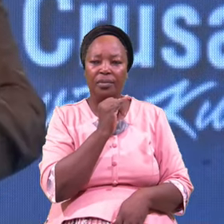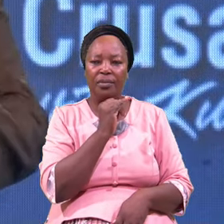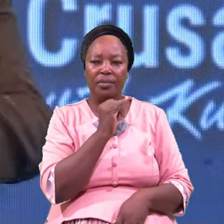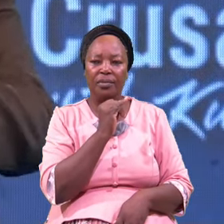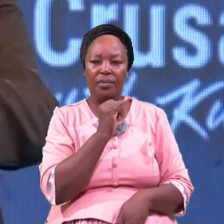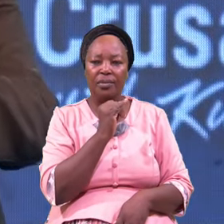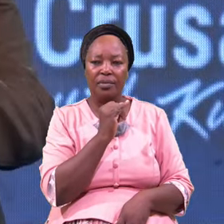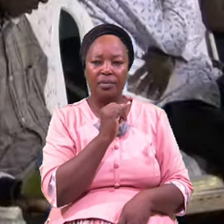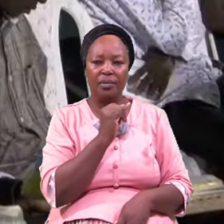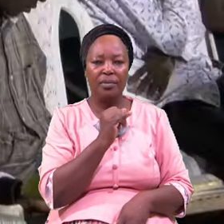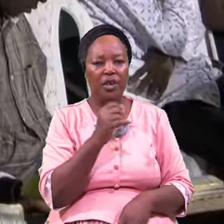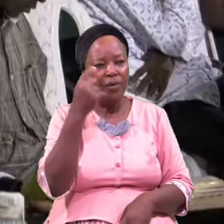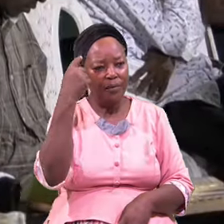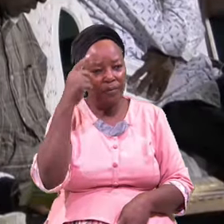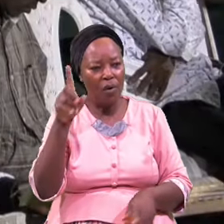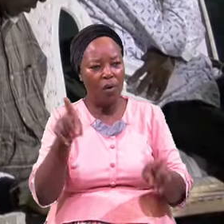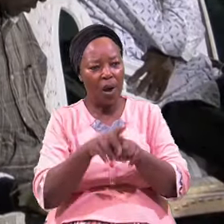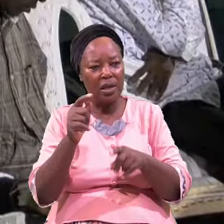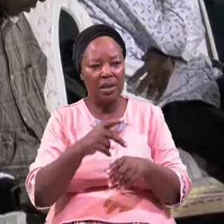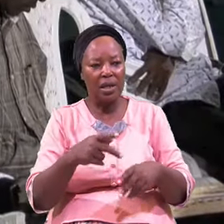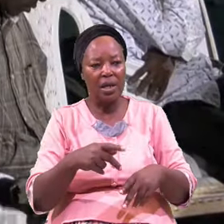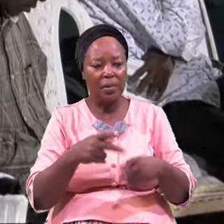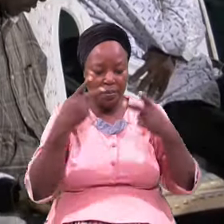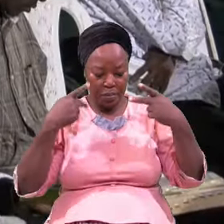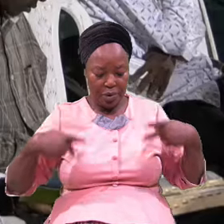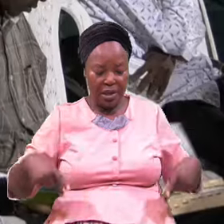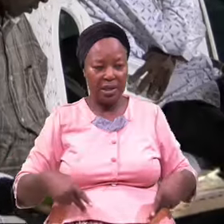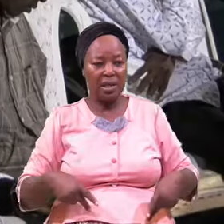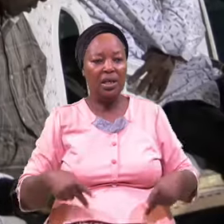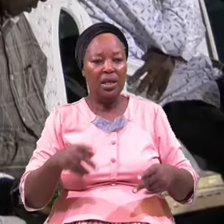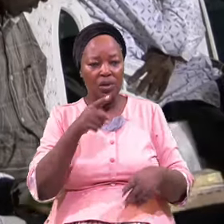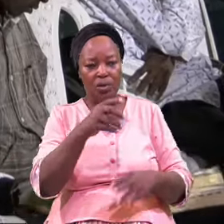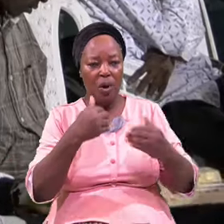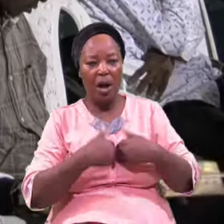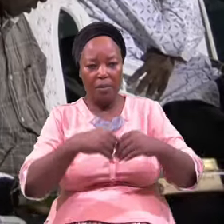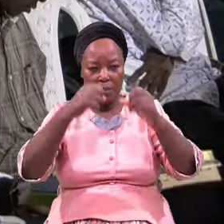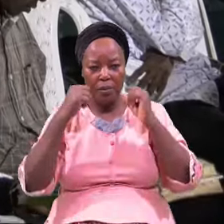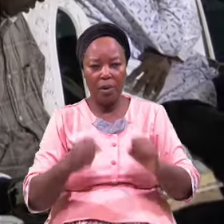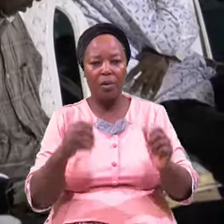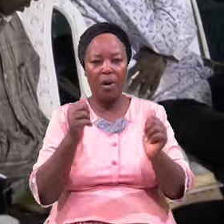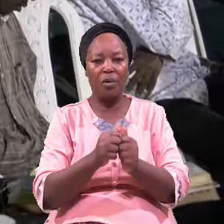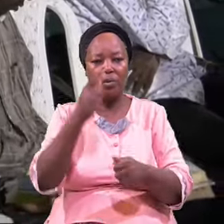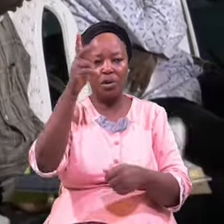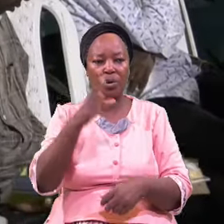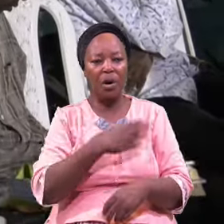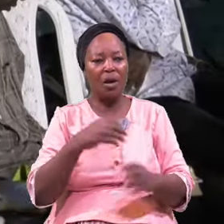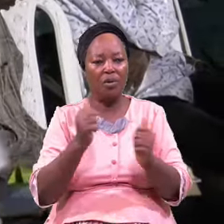For As A Priest Thou Has Power With God And With Man